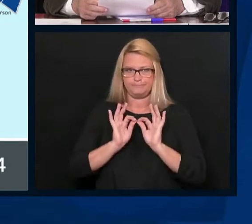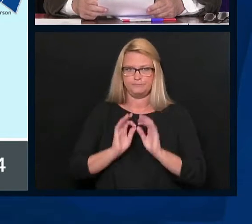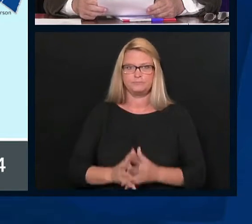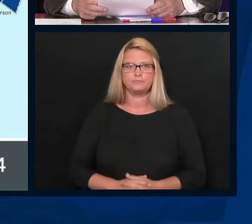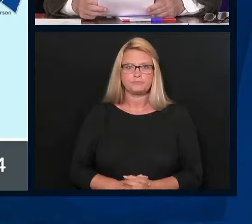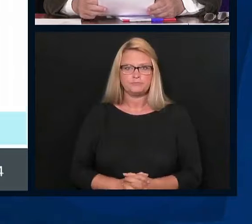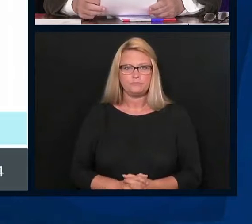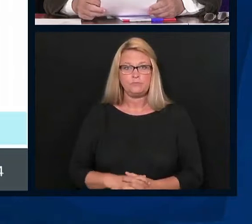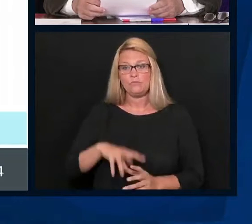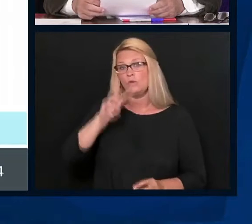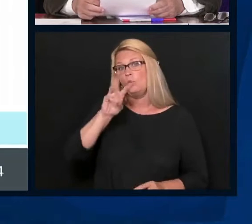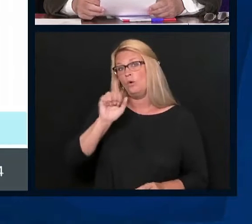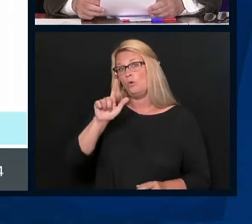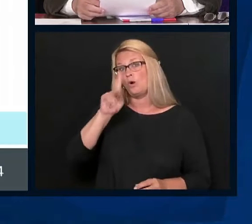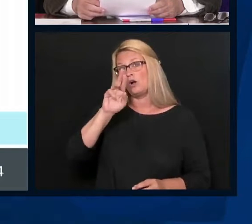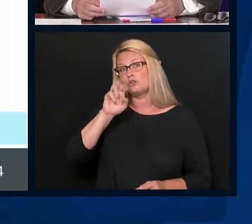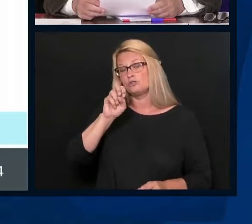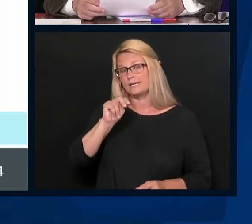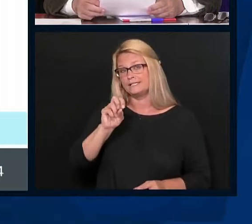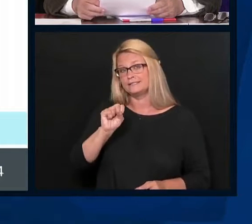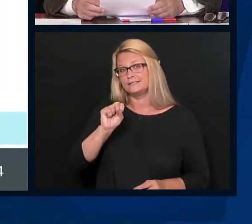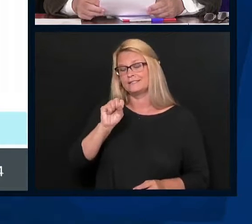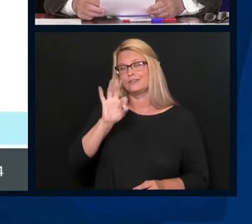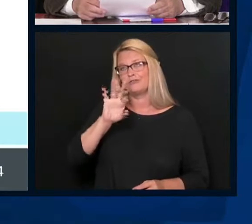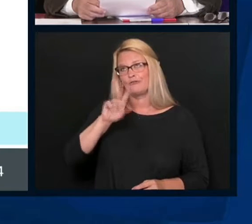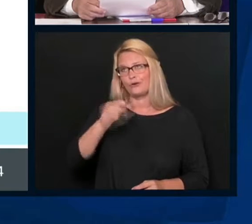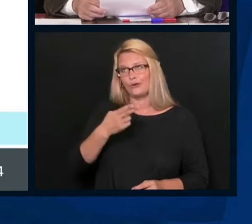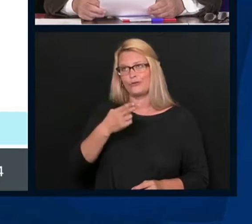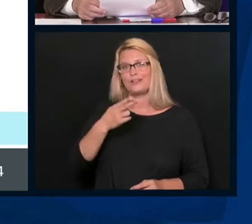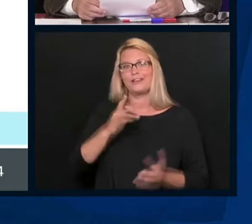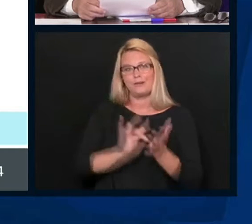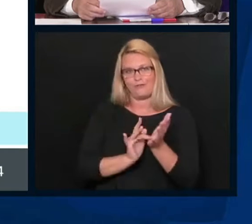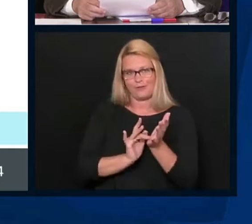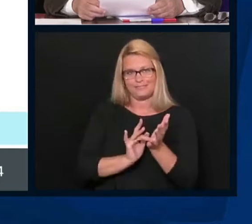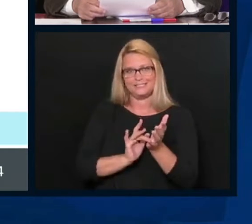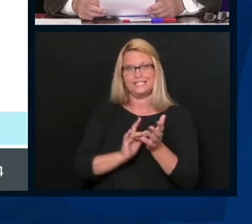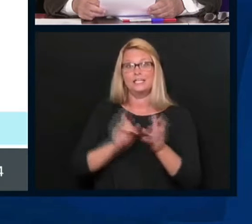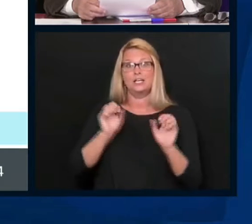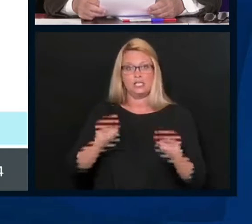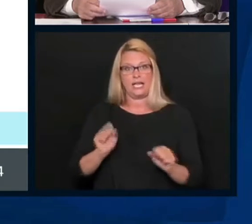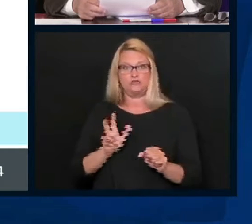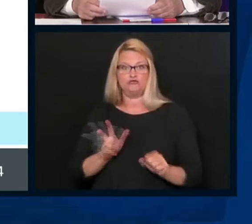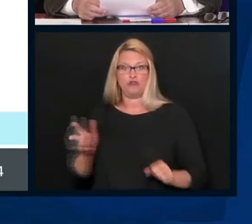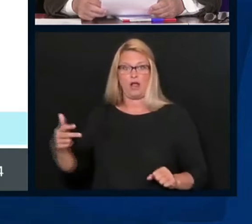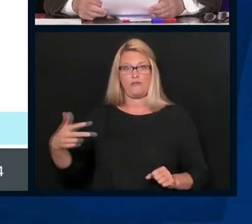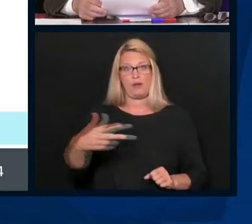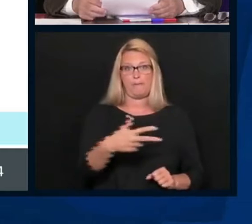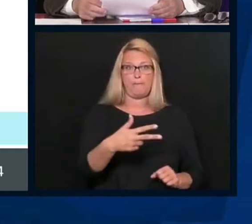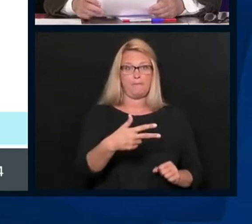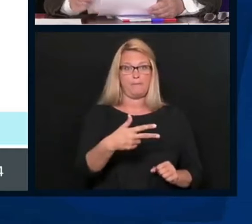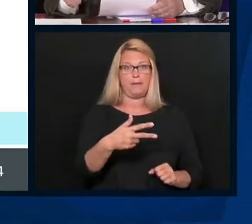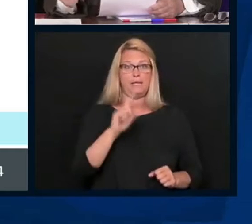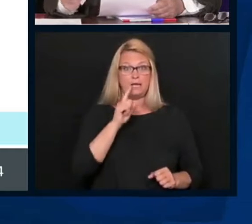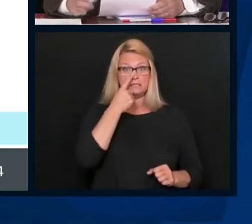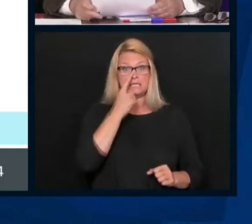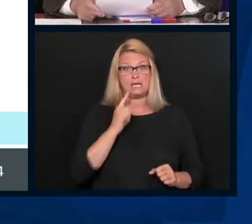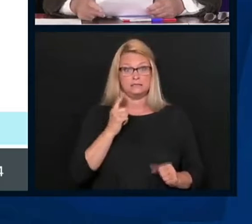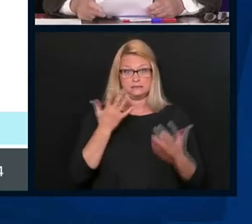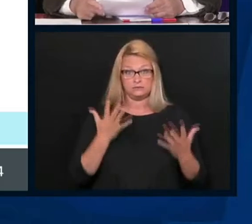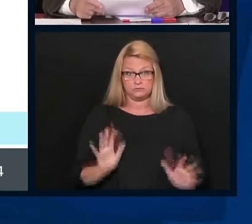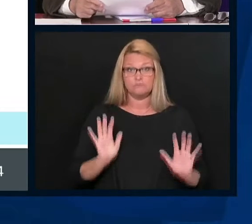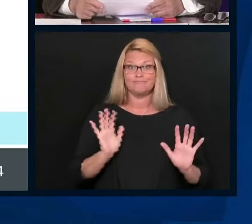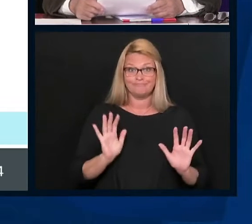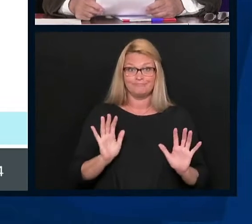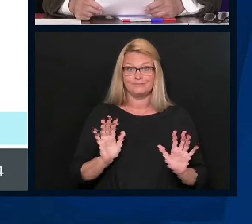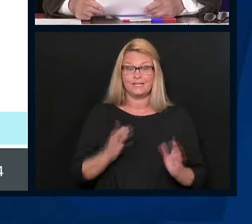standpoint of Walgreens and pharmacies, they continue to do drive-through testing and God bless